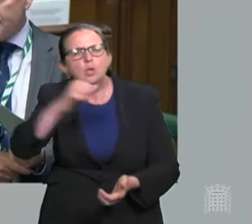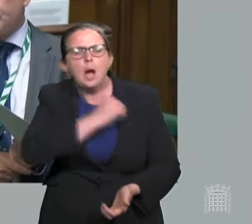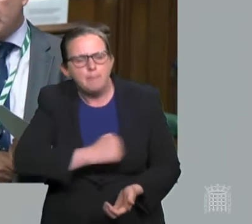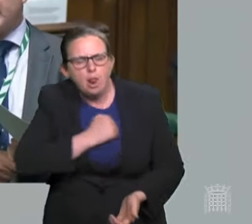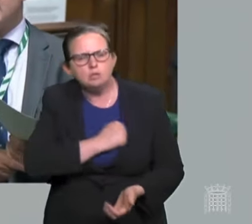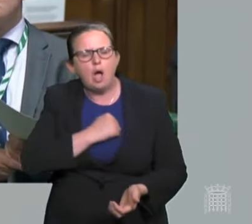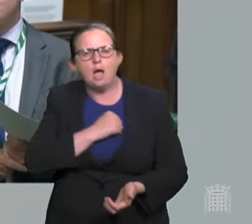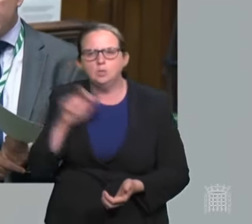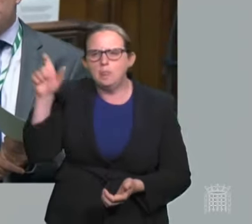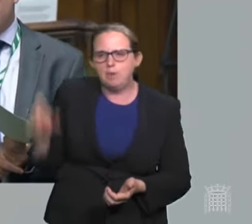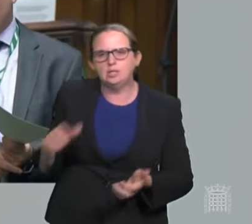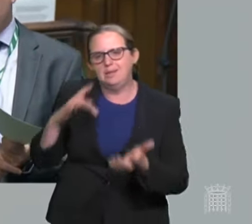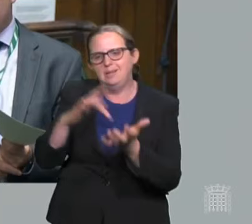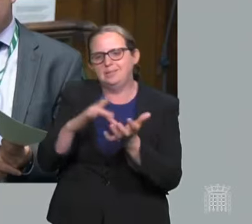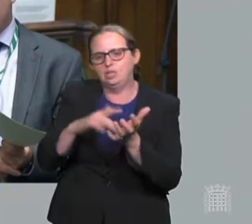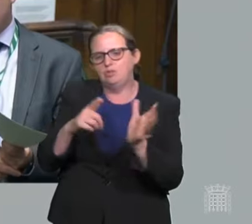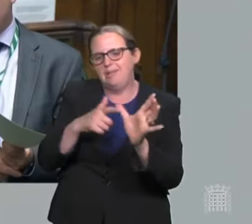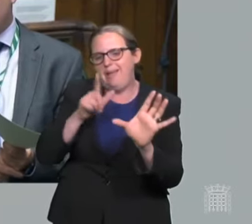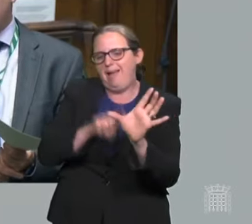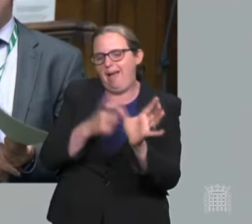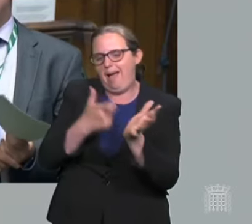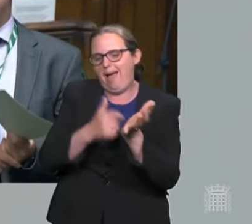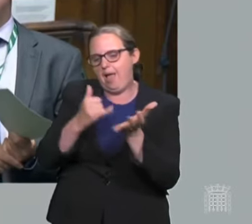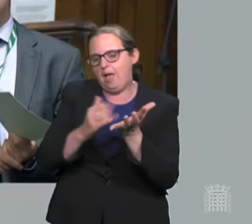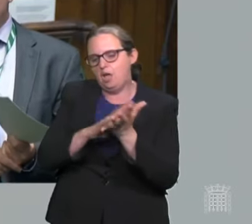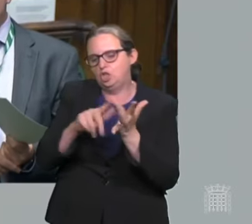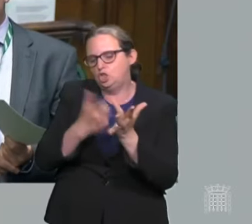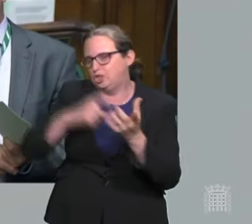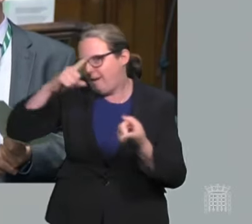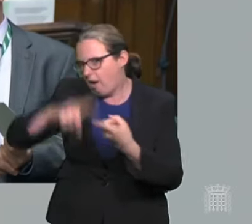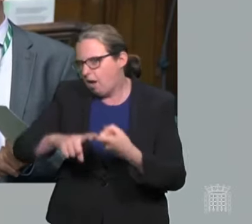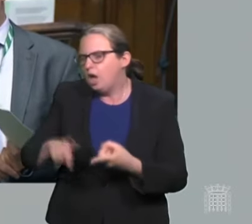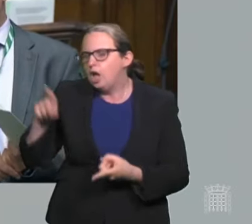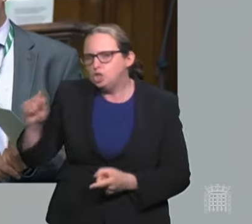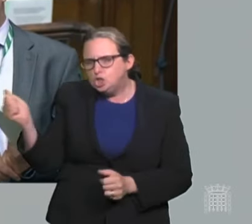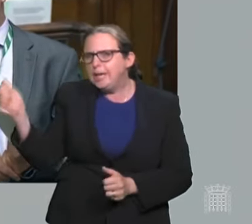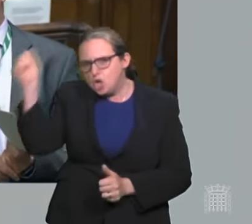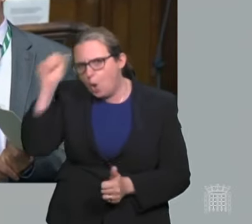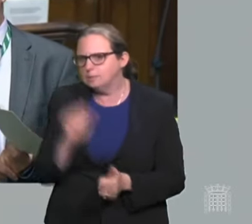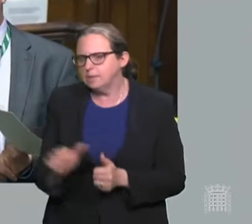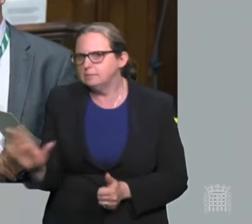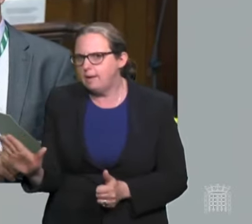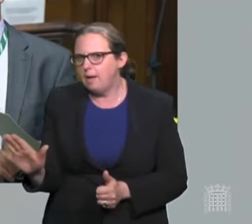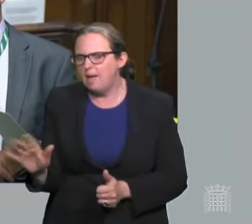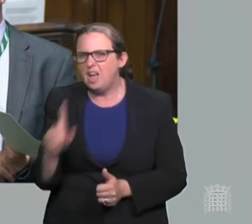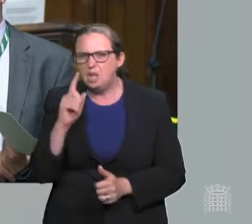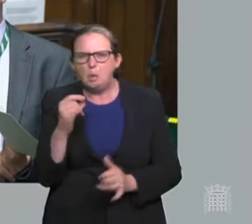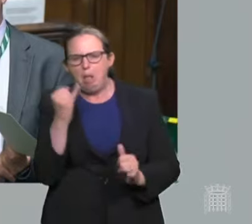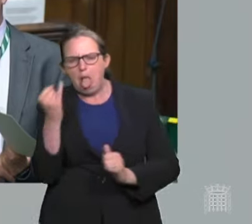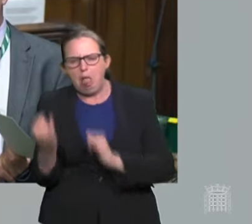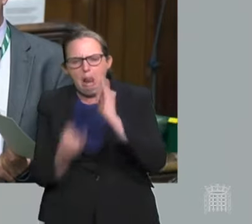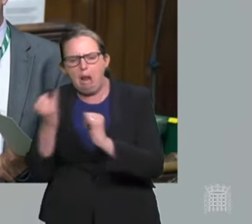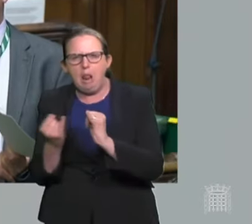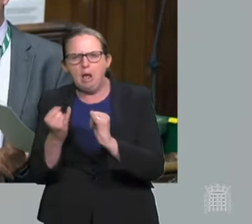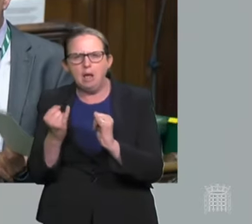absolutely outrageous comments. And to use the escalation of cases in Scotland as a political